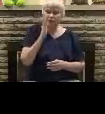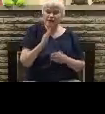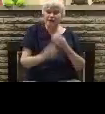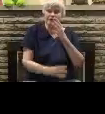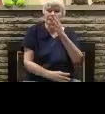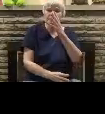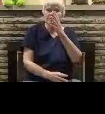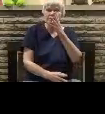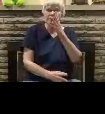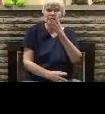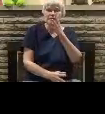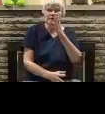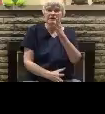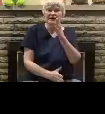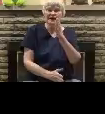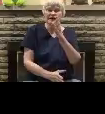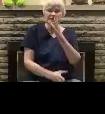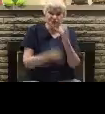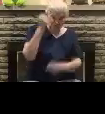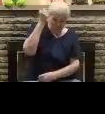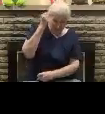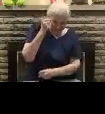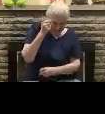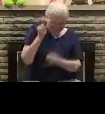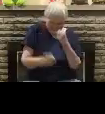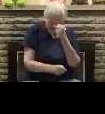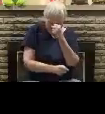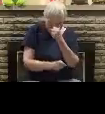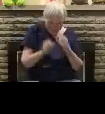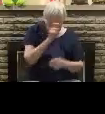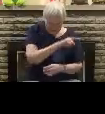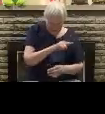When these false teachers like this Sarah Reed